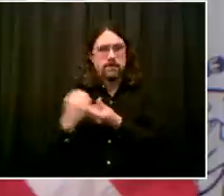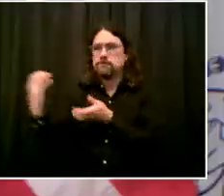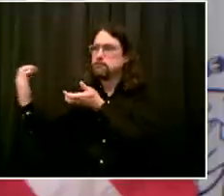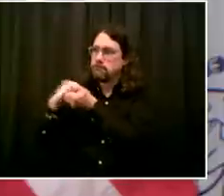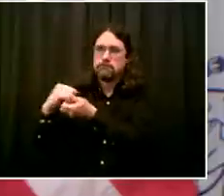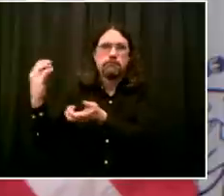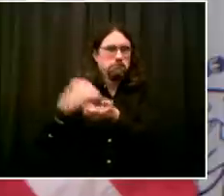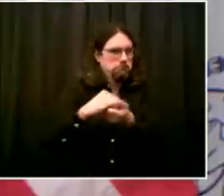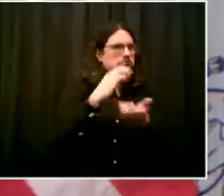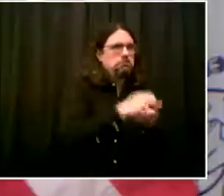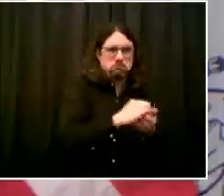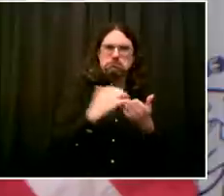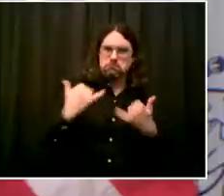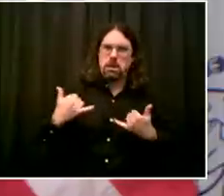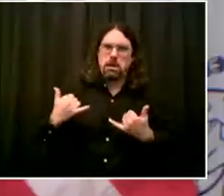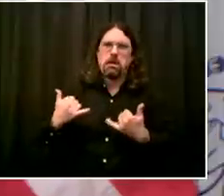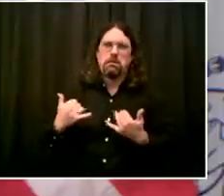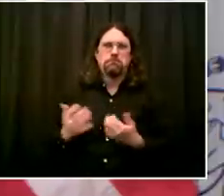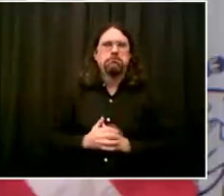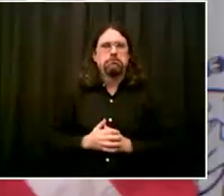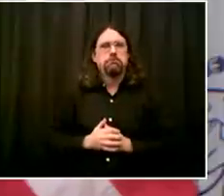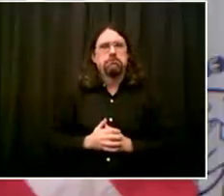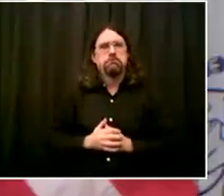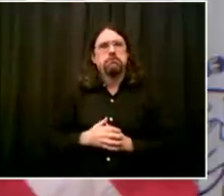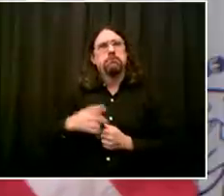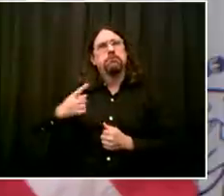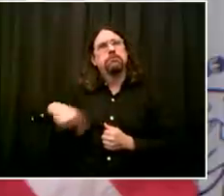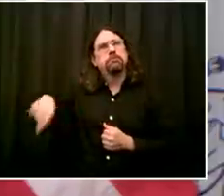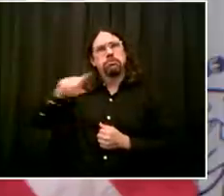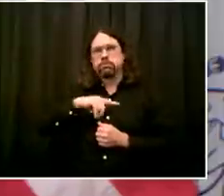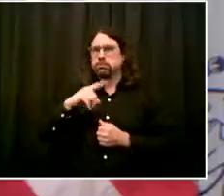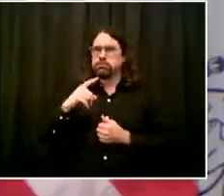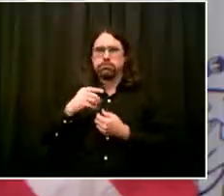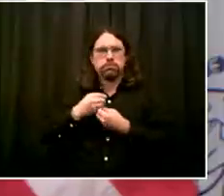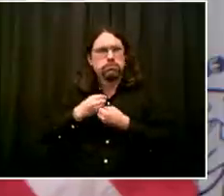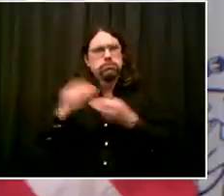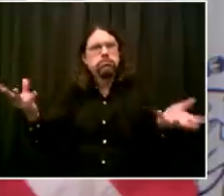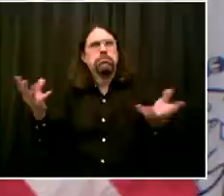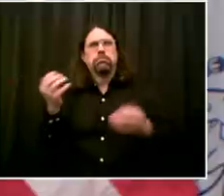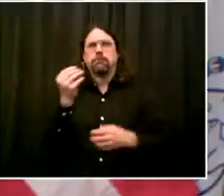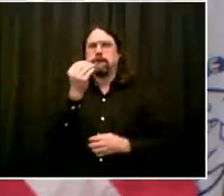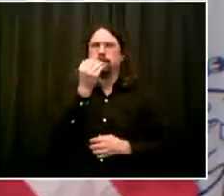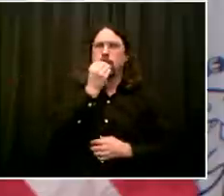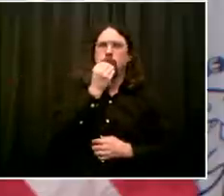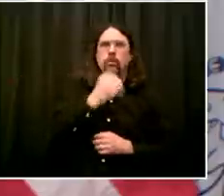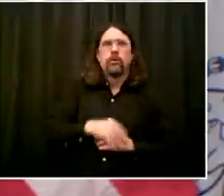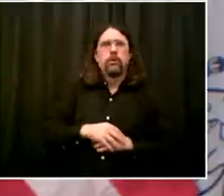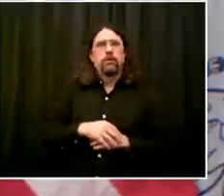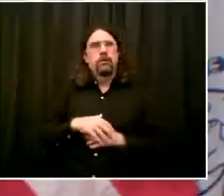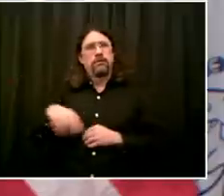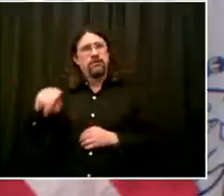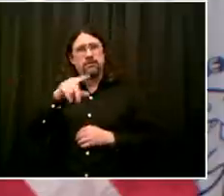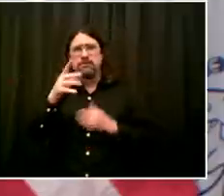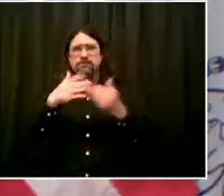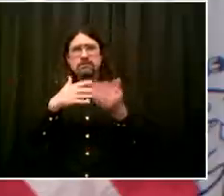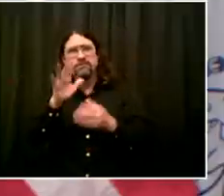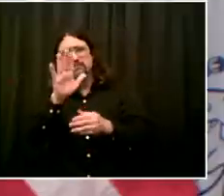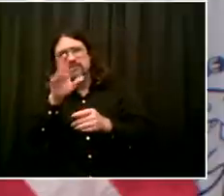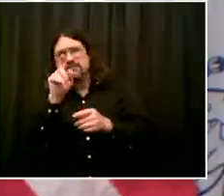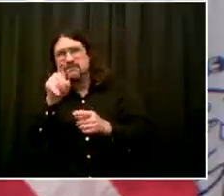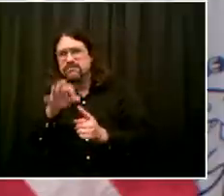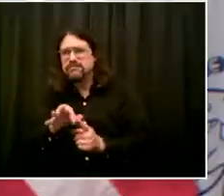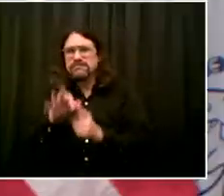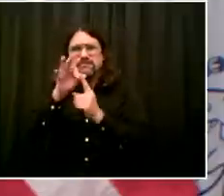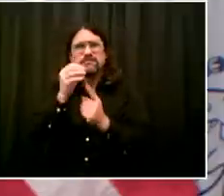centers fit. Do we need to dial up? Do we need to dial down, uh, the participation in sort of delivery right now?